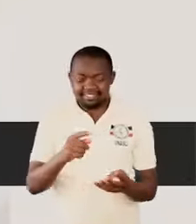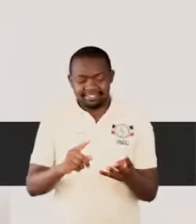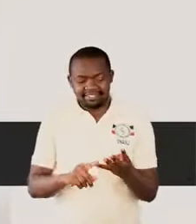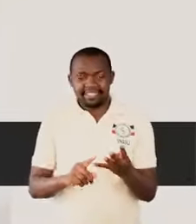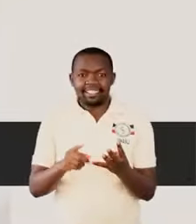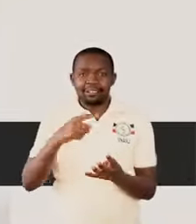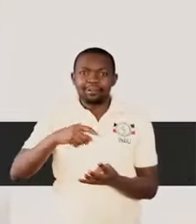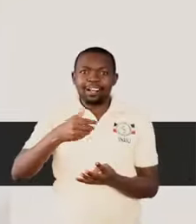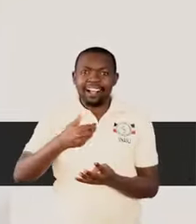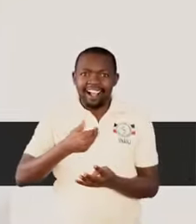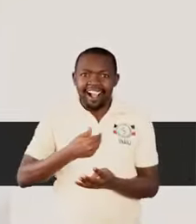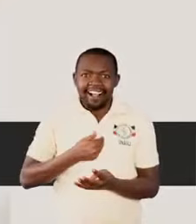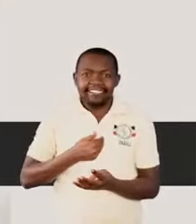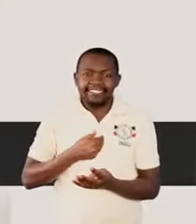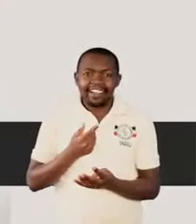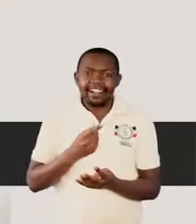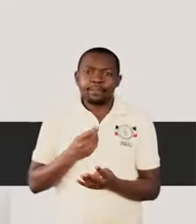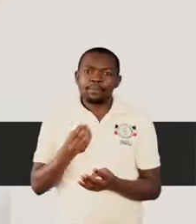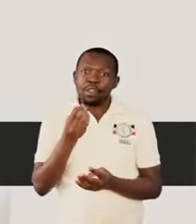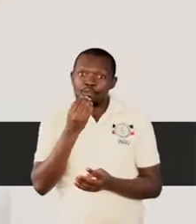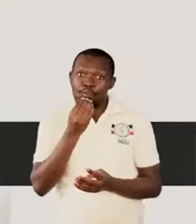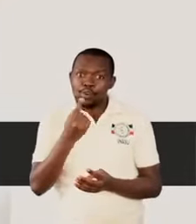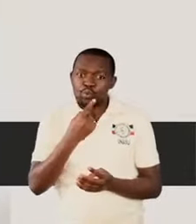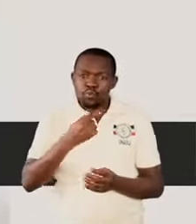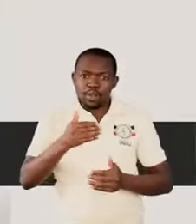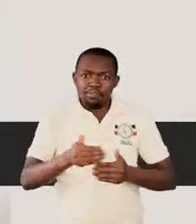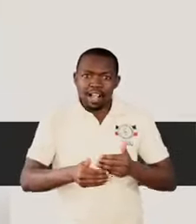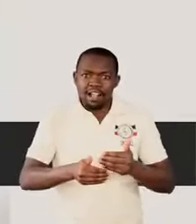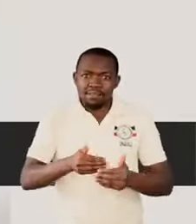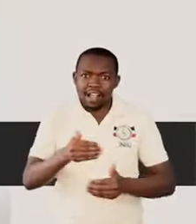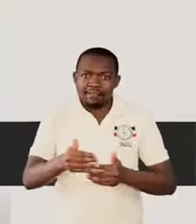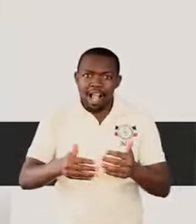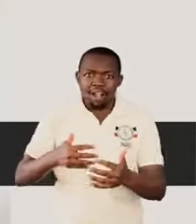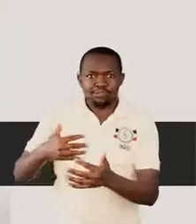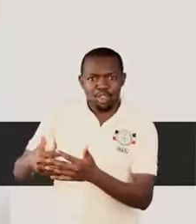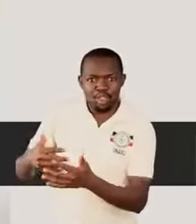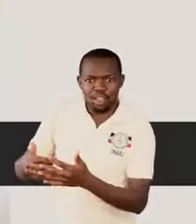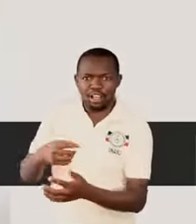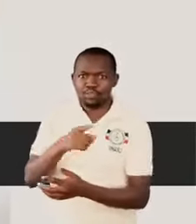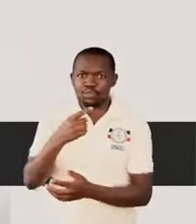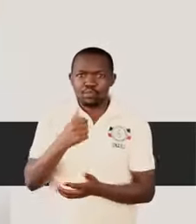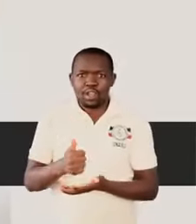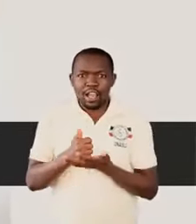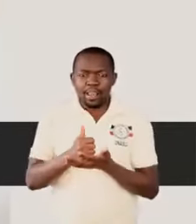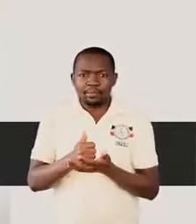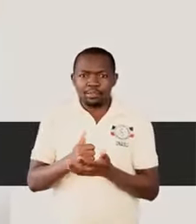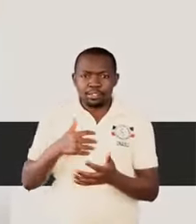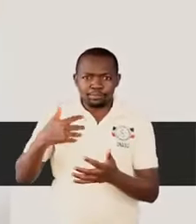food processors of food, those who manufacture drugs.